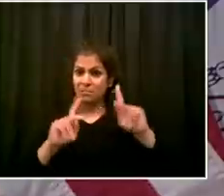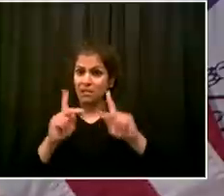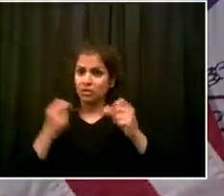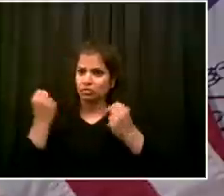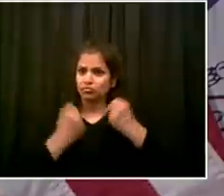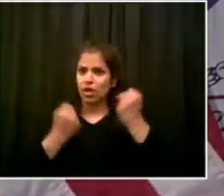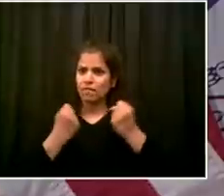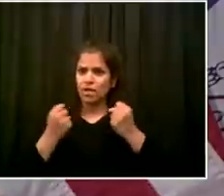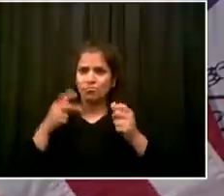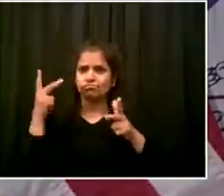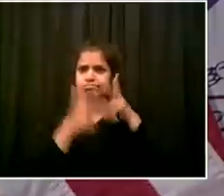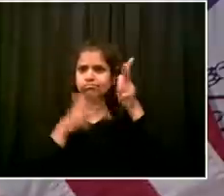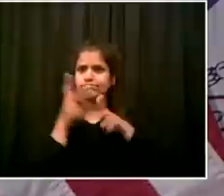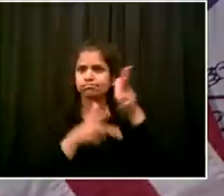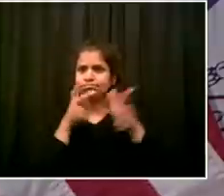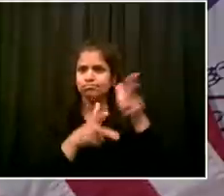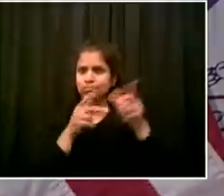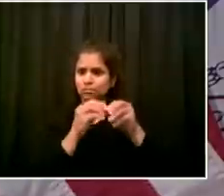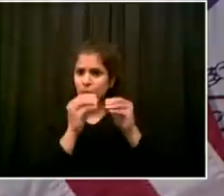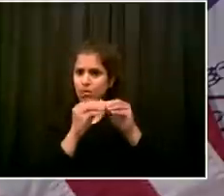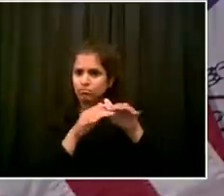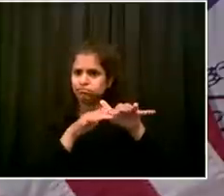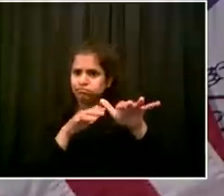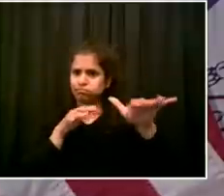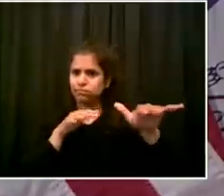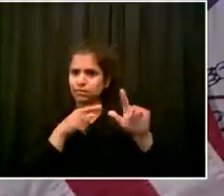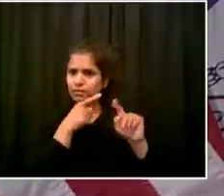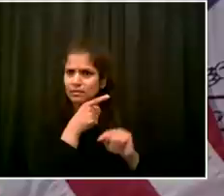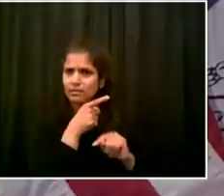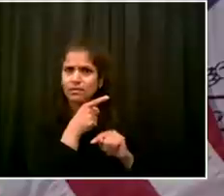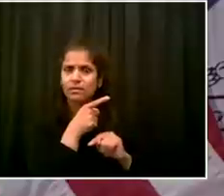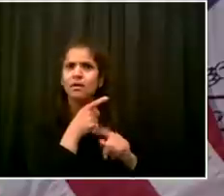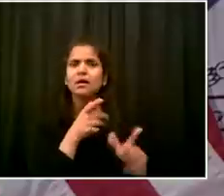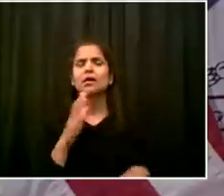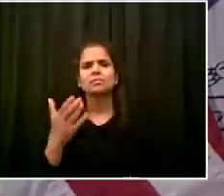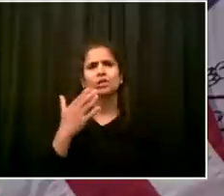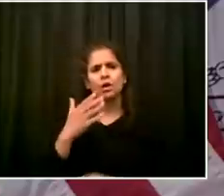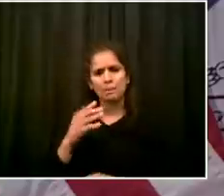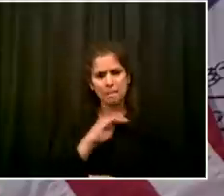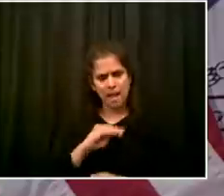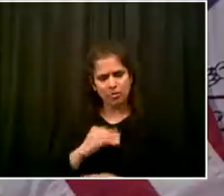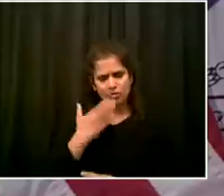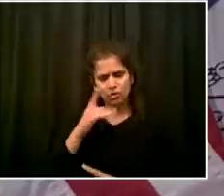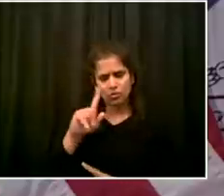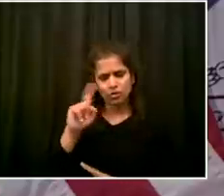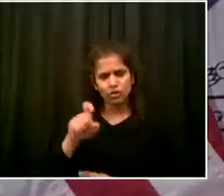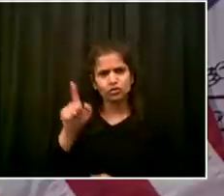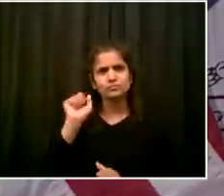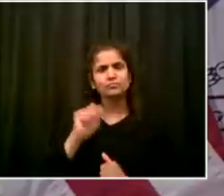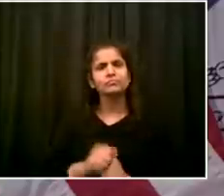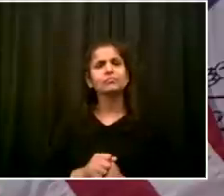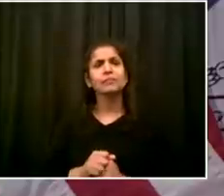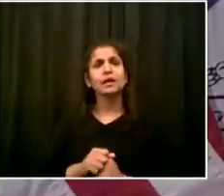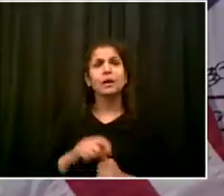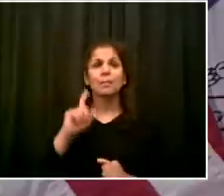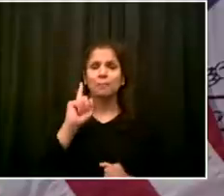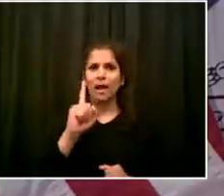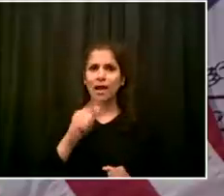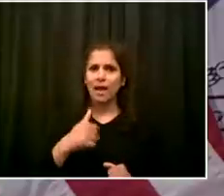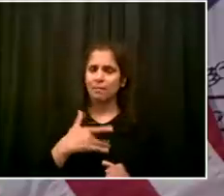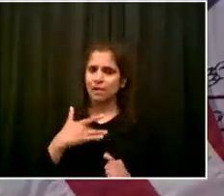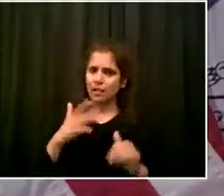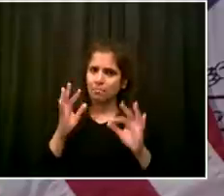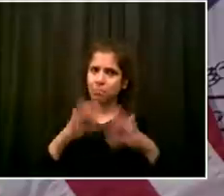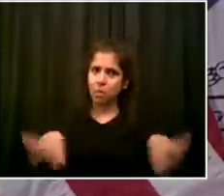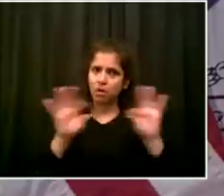But I would be careful not to read too much in yet. First of all, I don't see any tourists